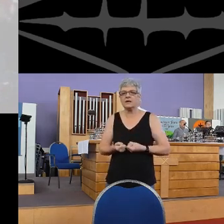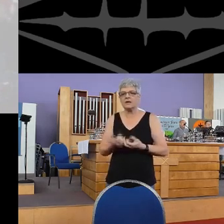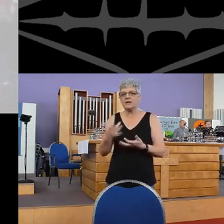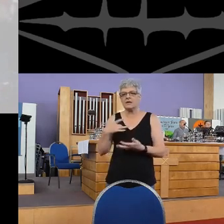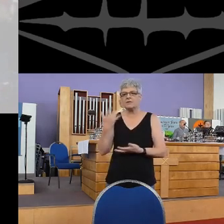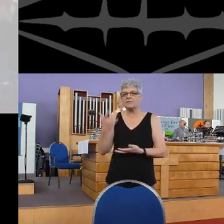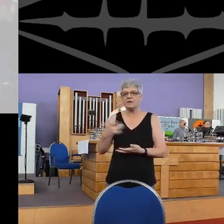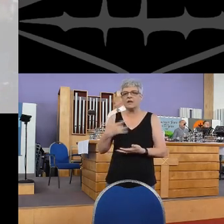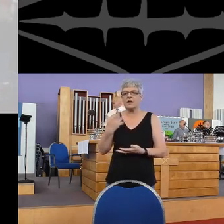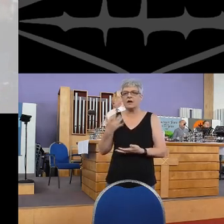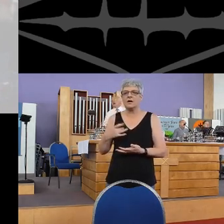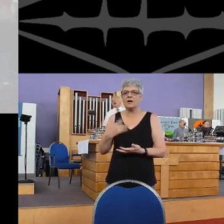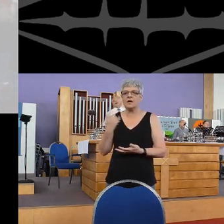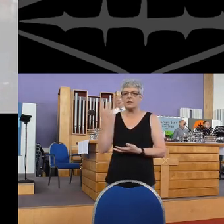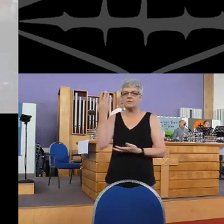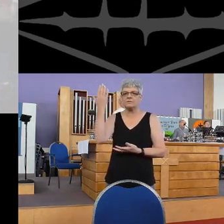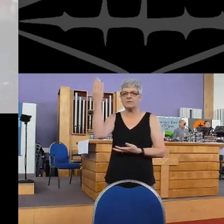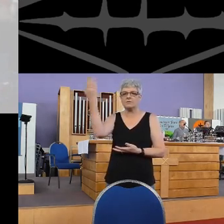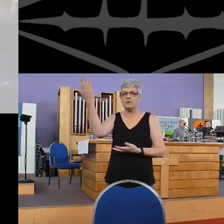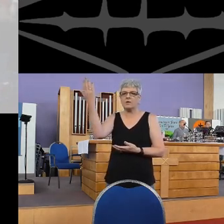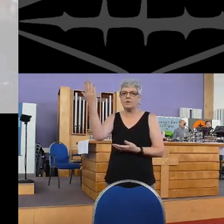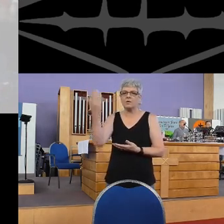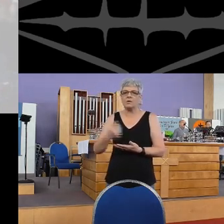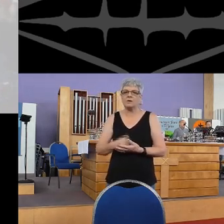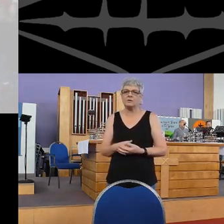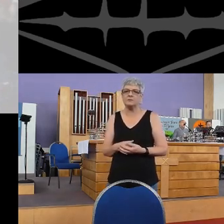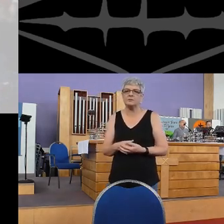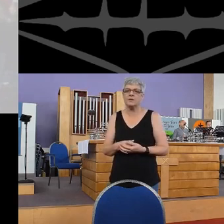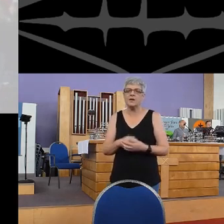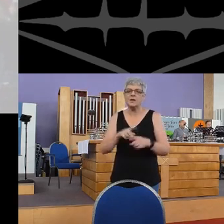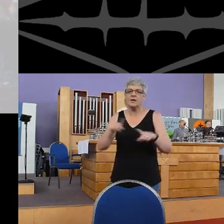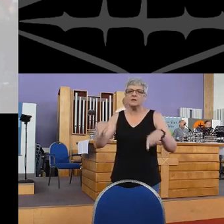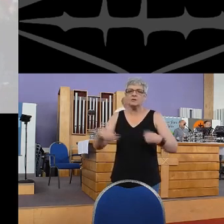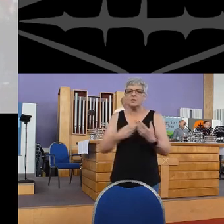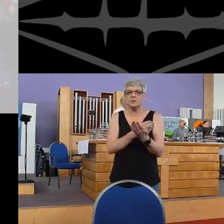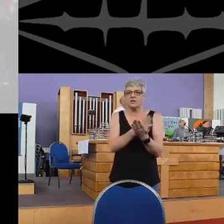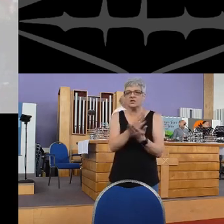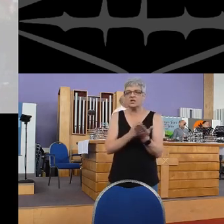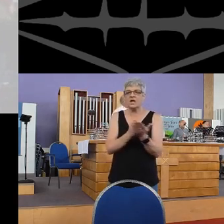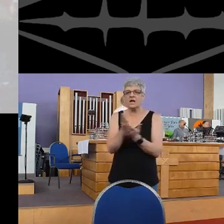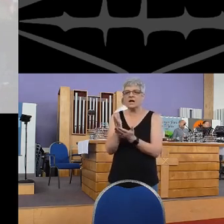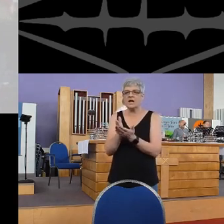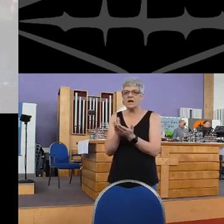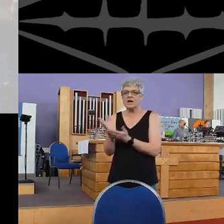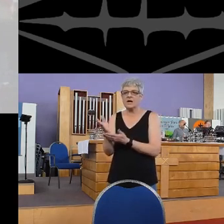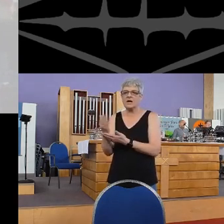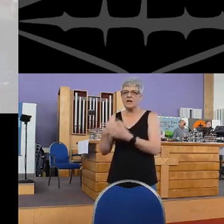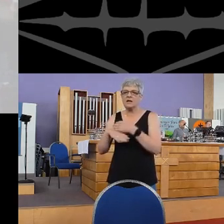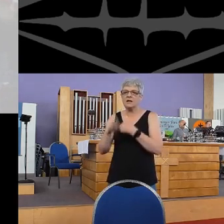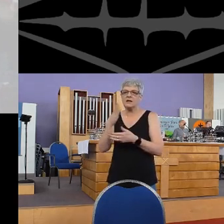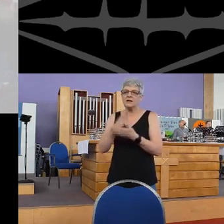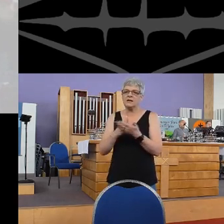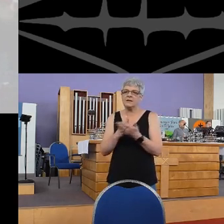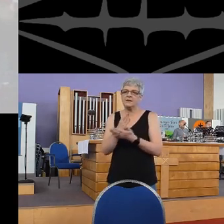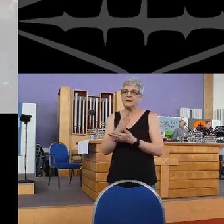receive the life of God So we share in